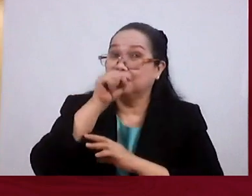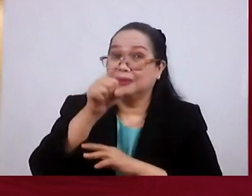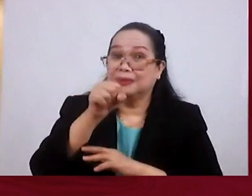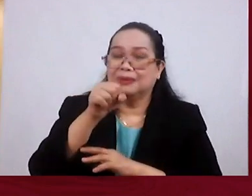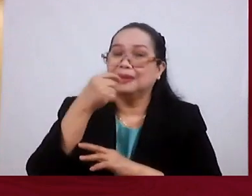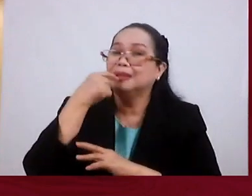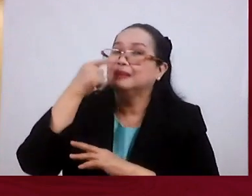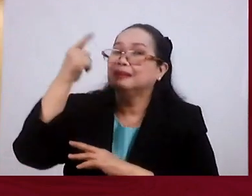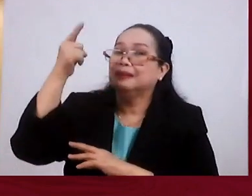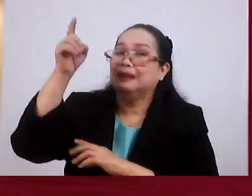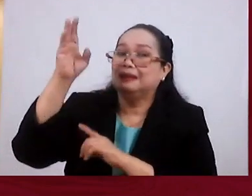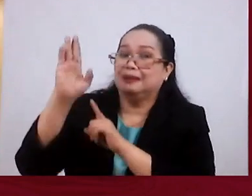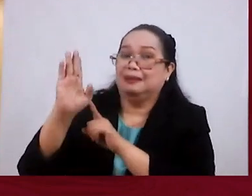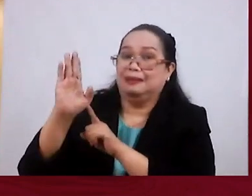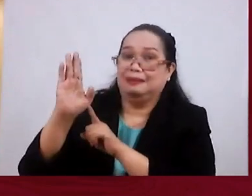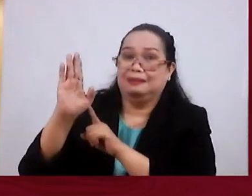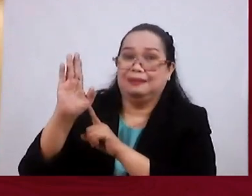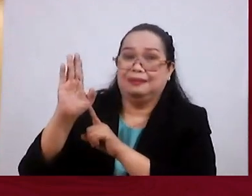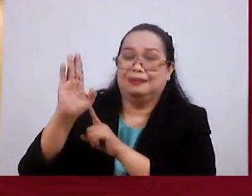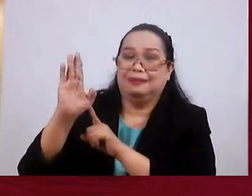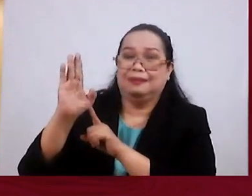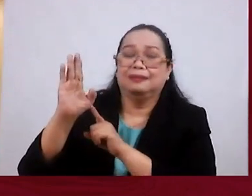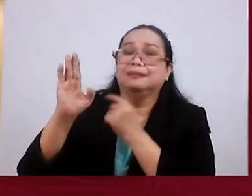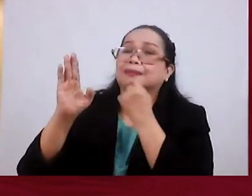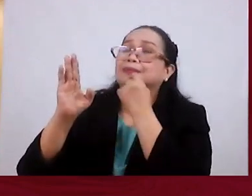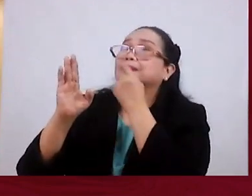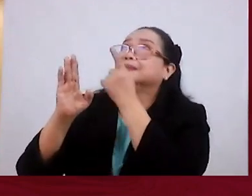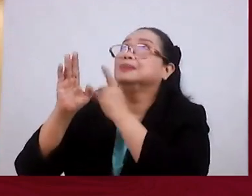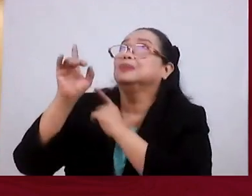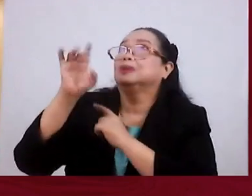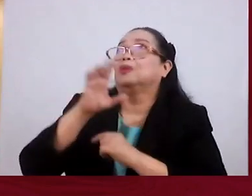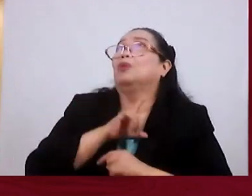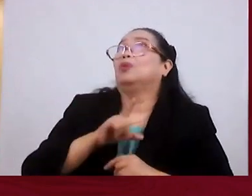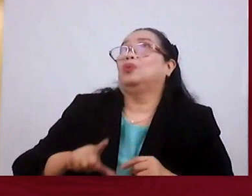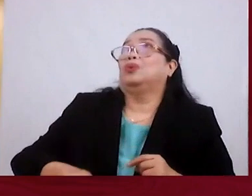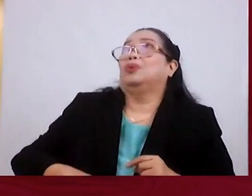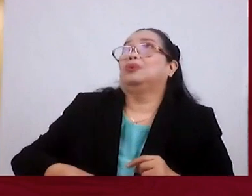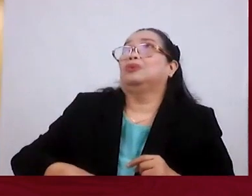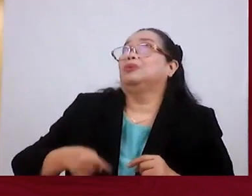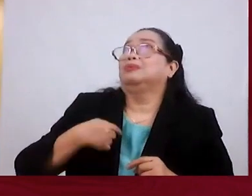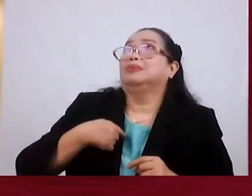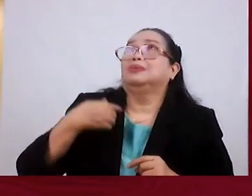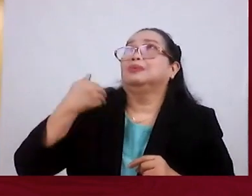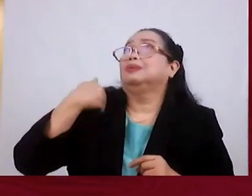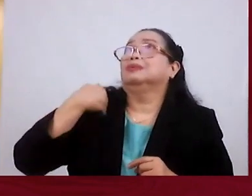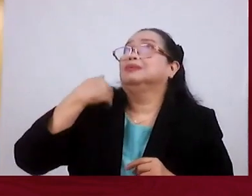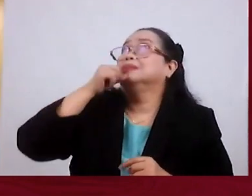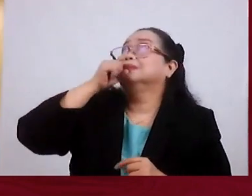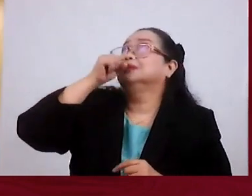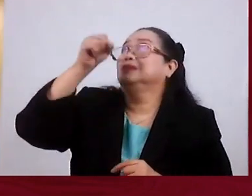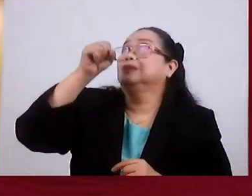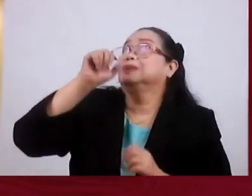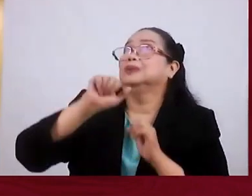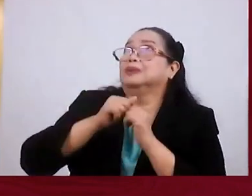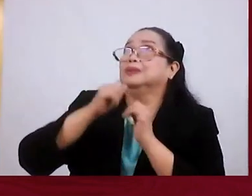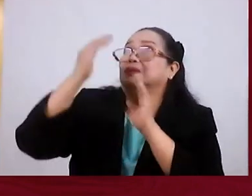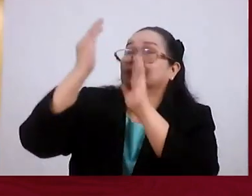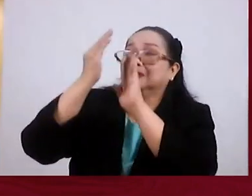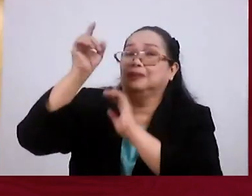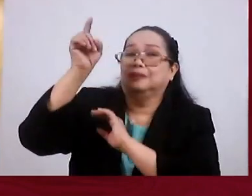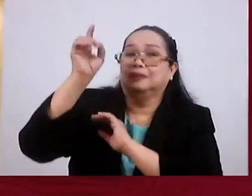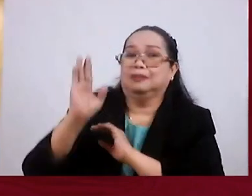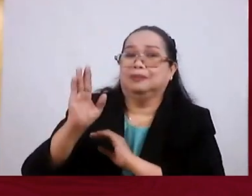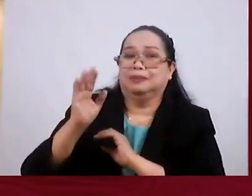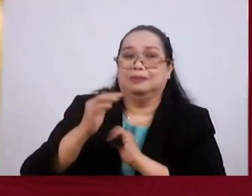Tell God Tell God Lord I'm not Sure How I Stand Before